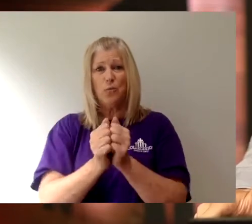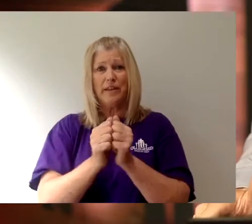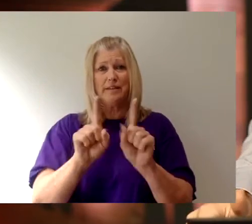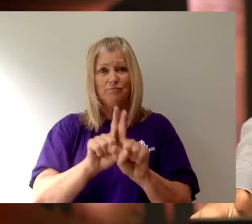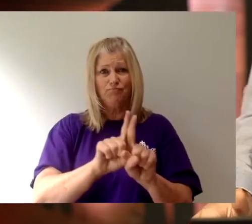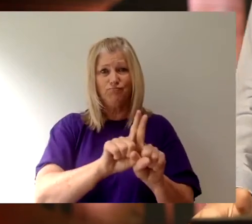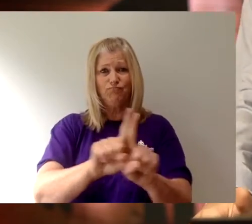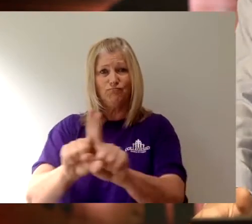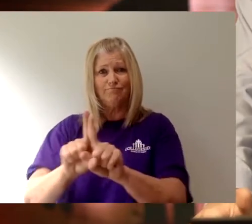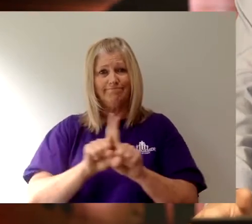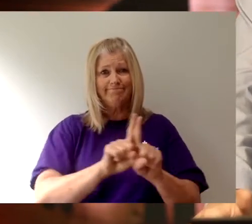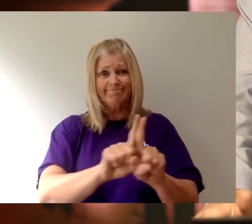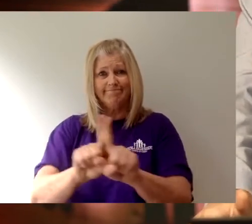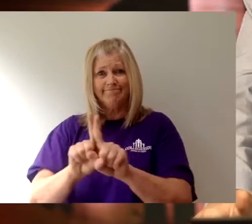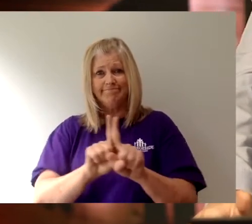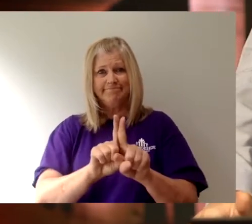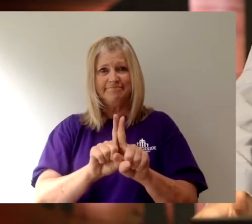He is with us.